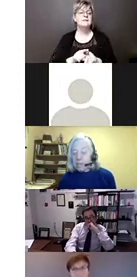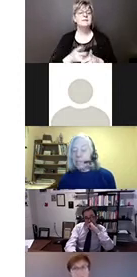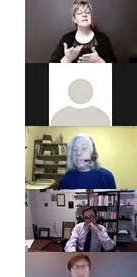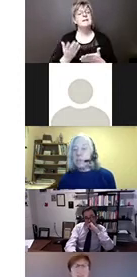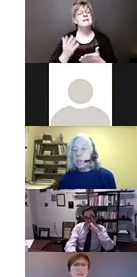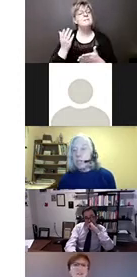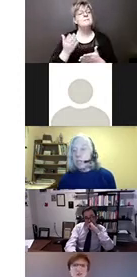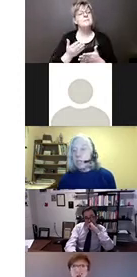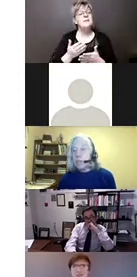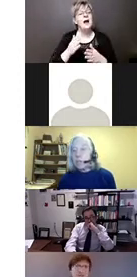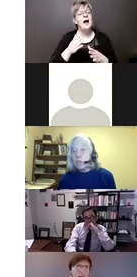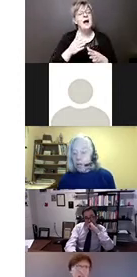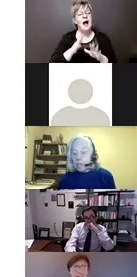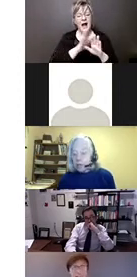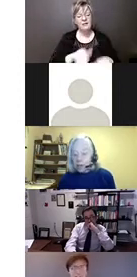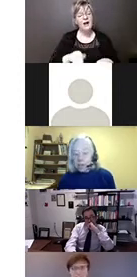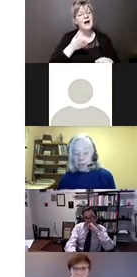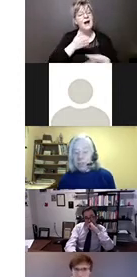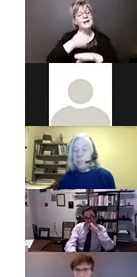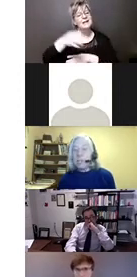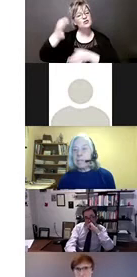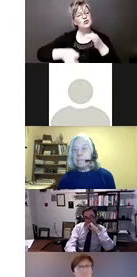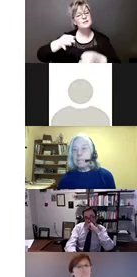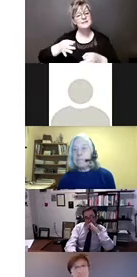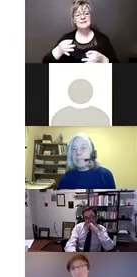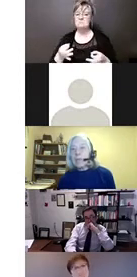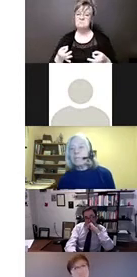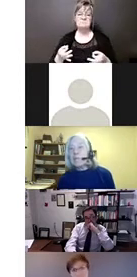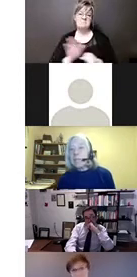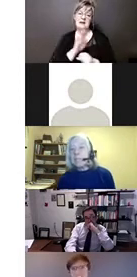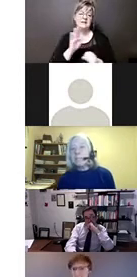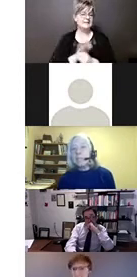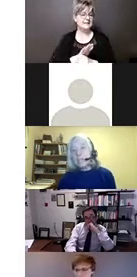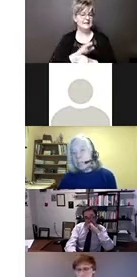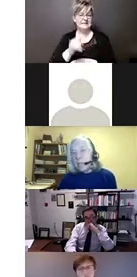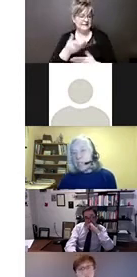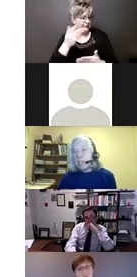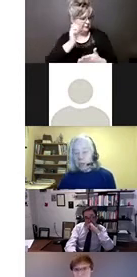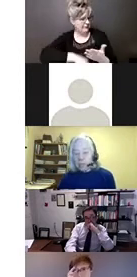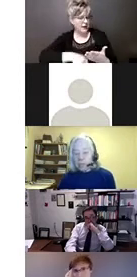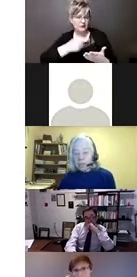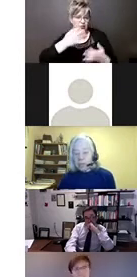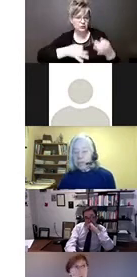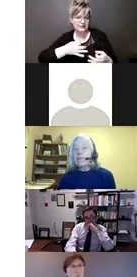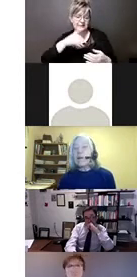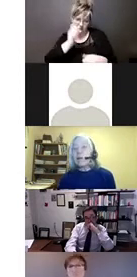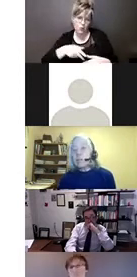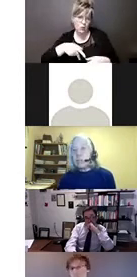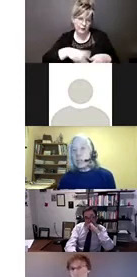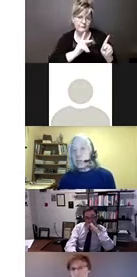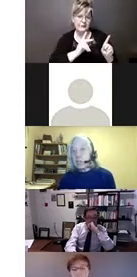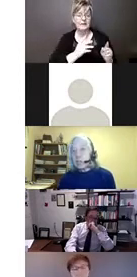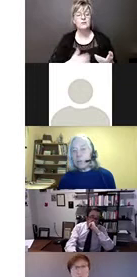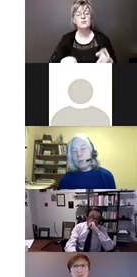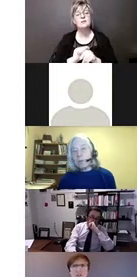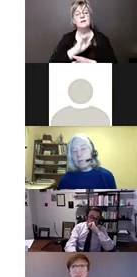access to justice when their rights are not respected. And finally, participation rights are a